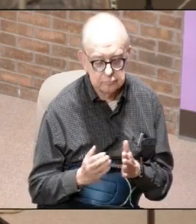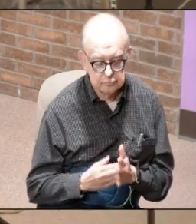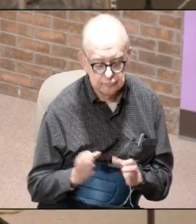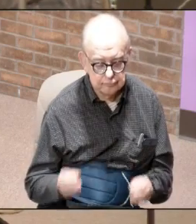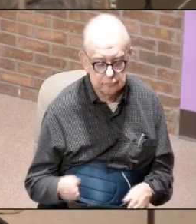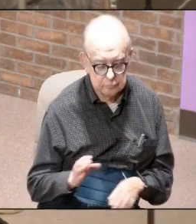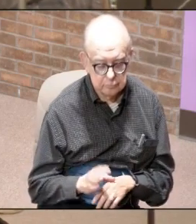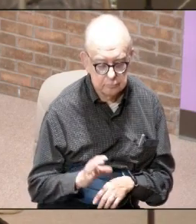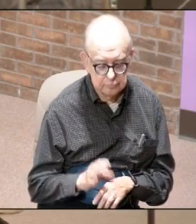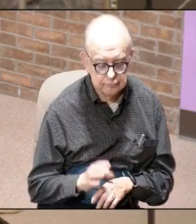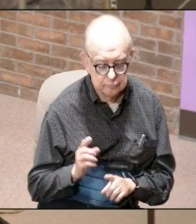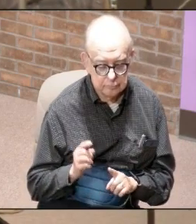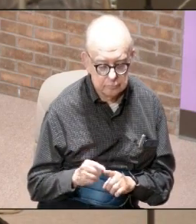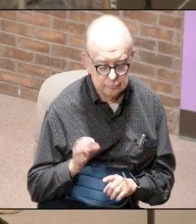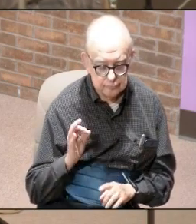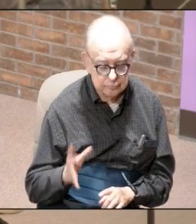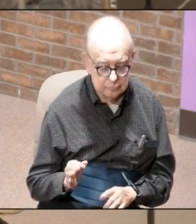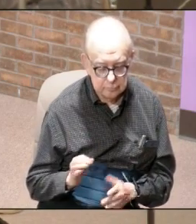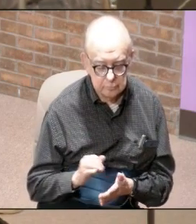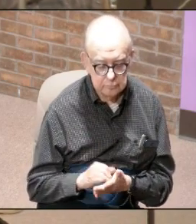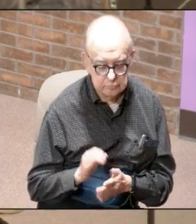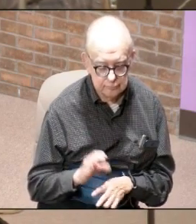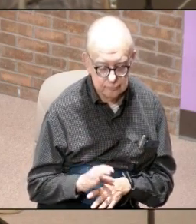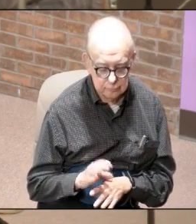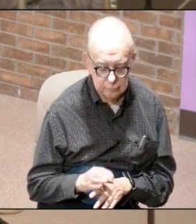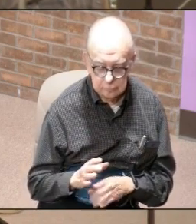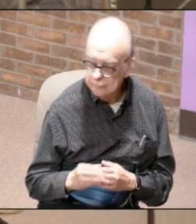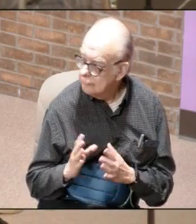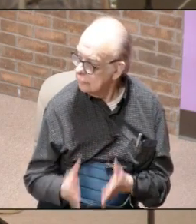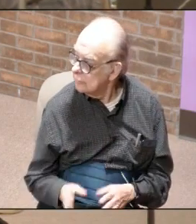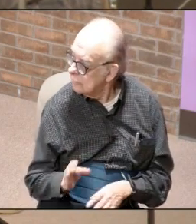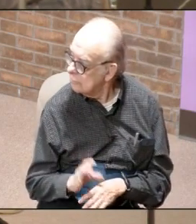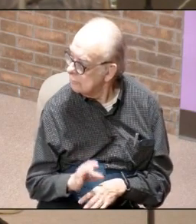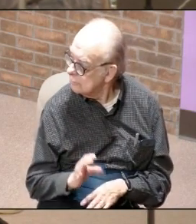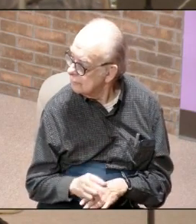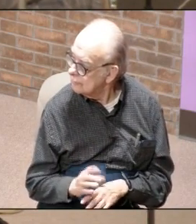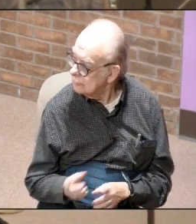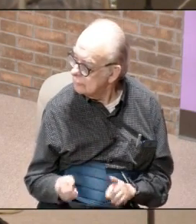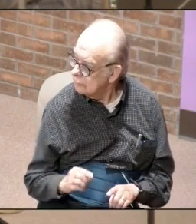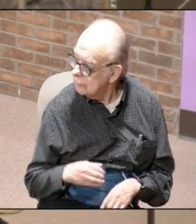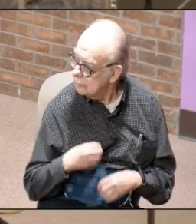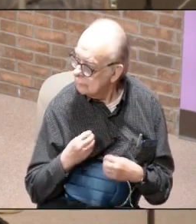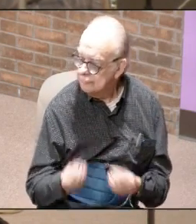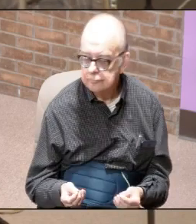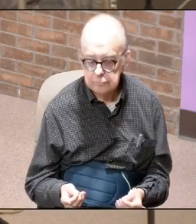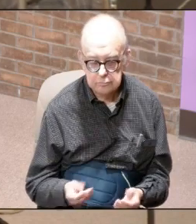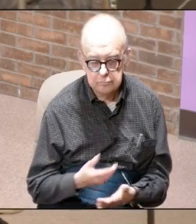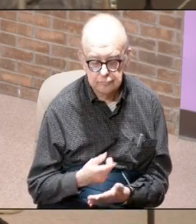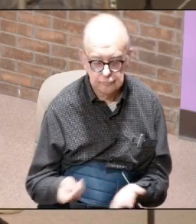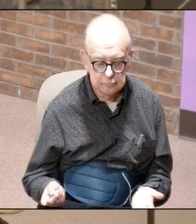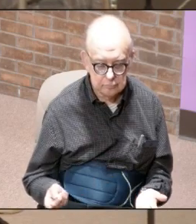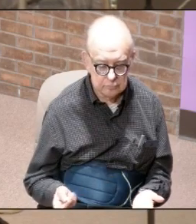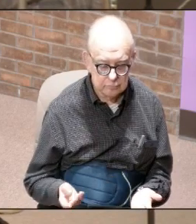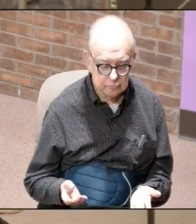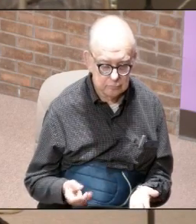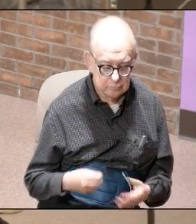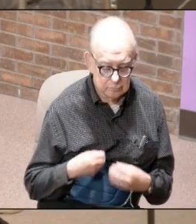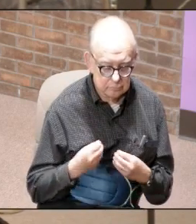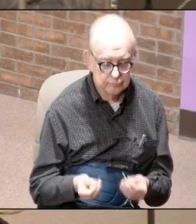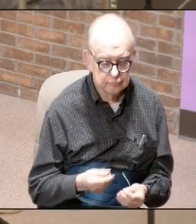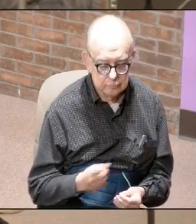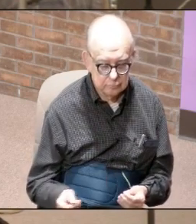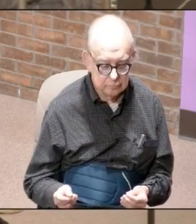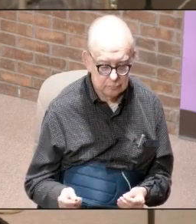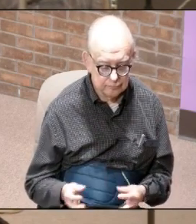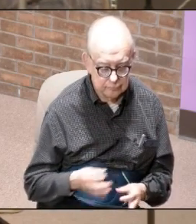of the church or to the pastor of the church or the leader of that church and when I give them this I am giving